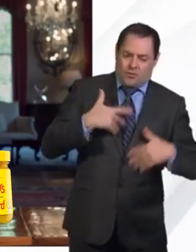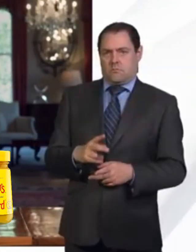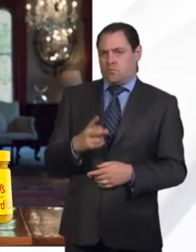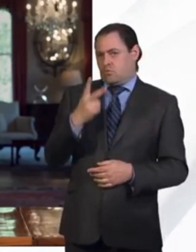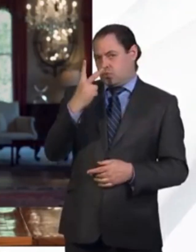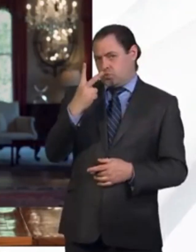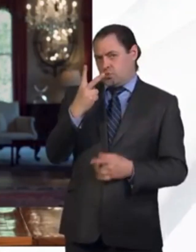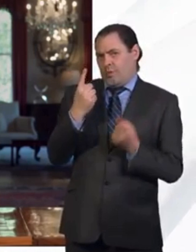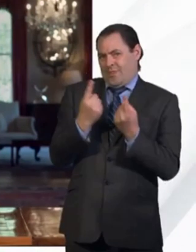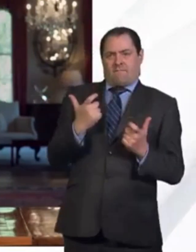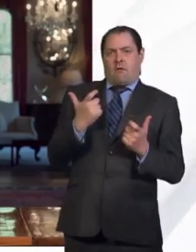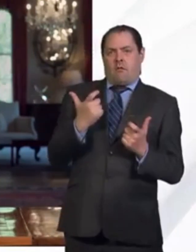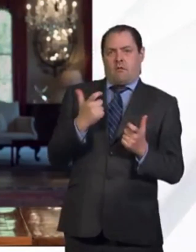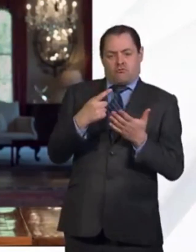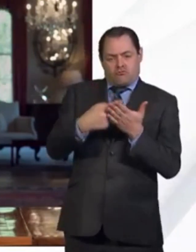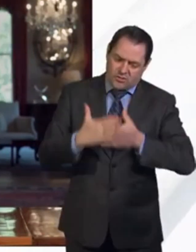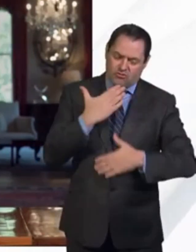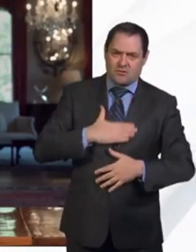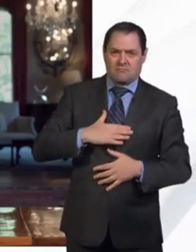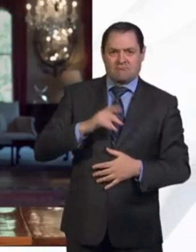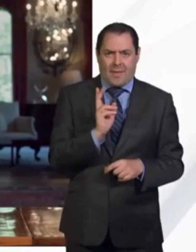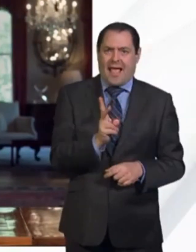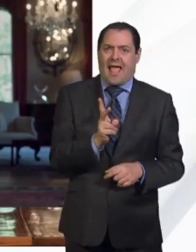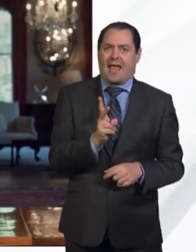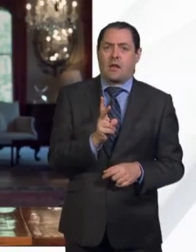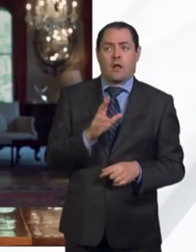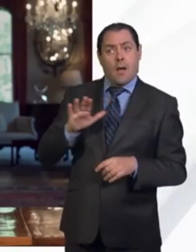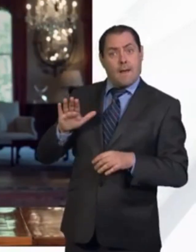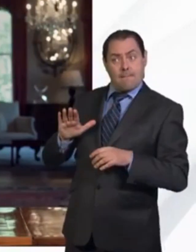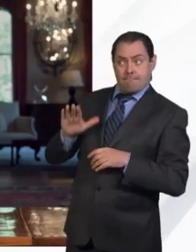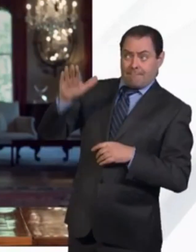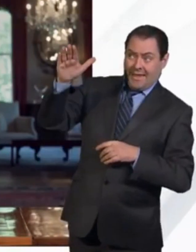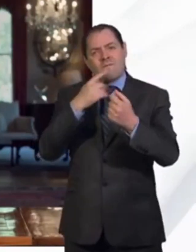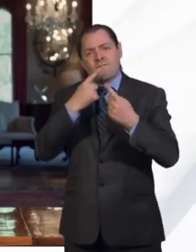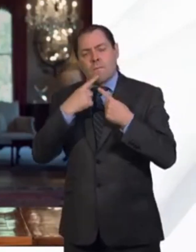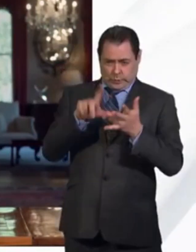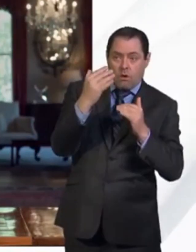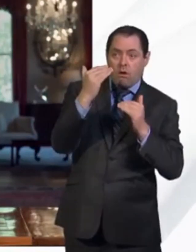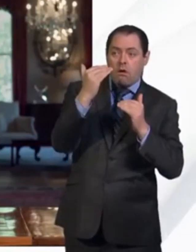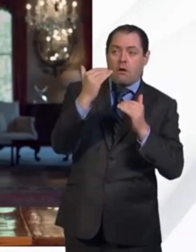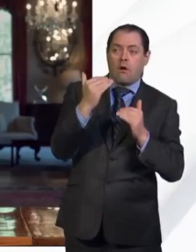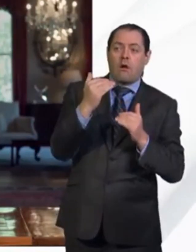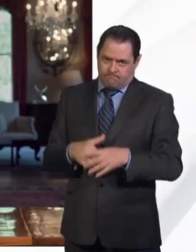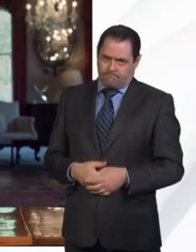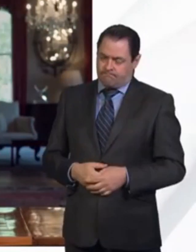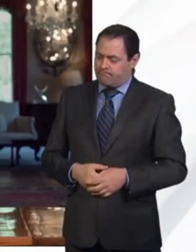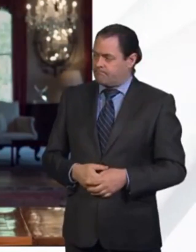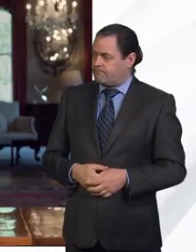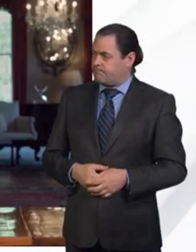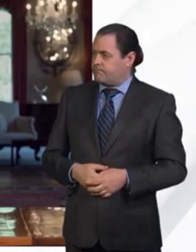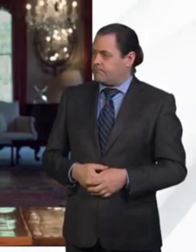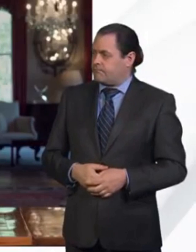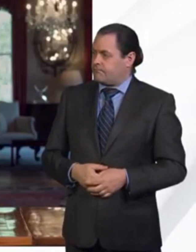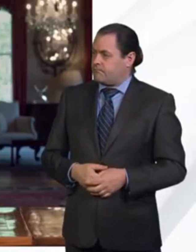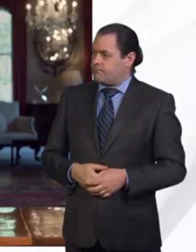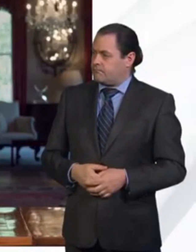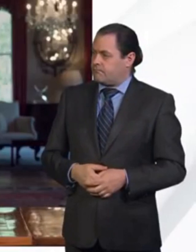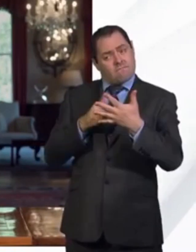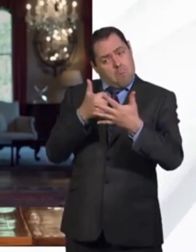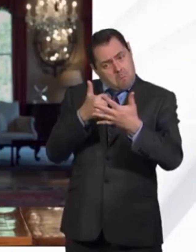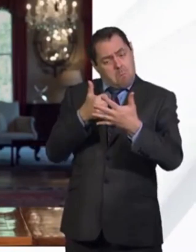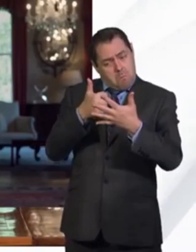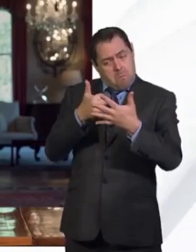mustard. We must keep pushing the elderly down the mountain. Delightfully devilish. And so, no.